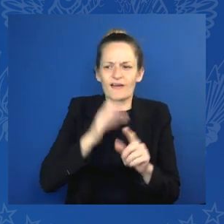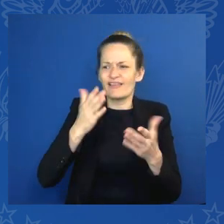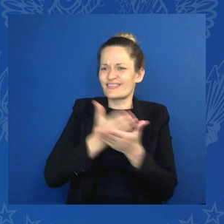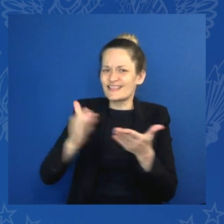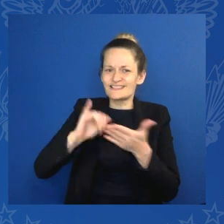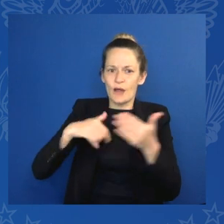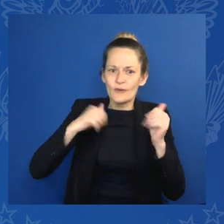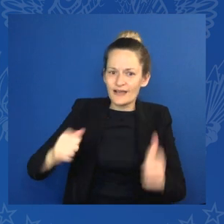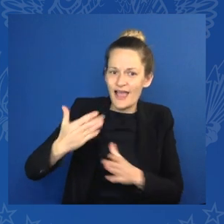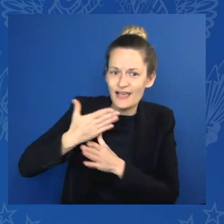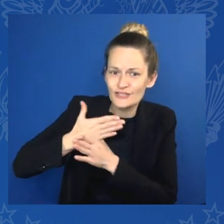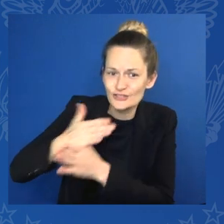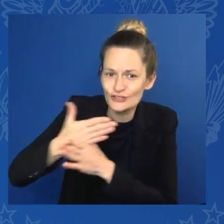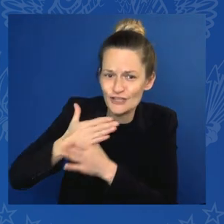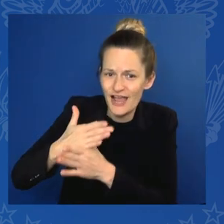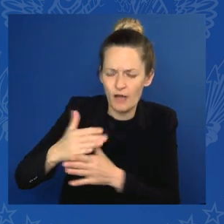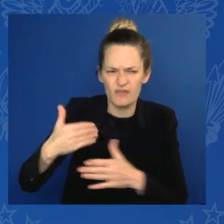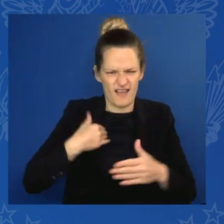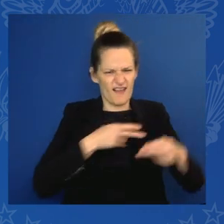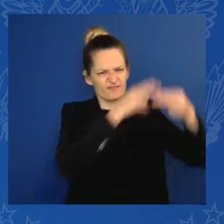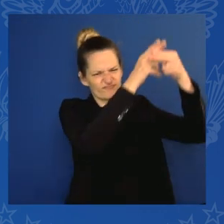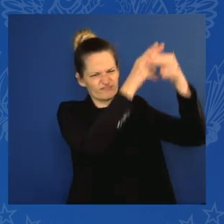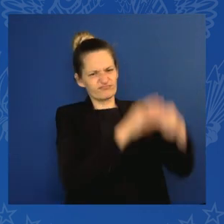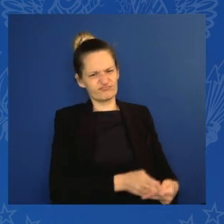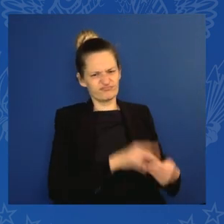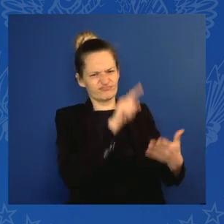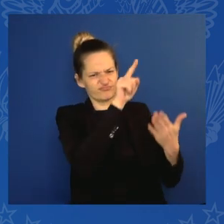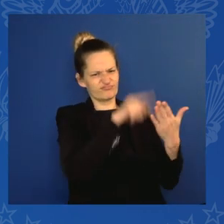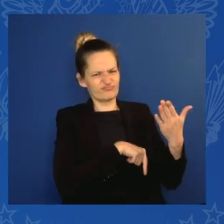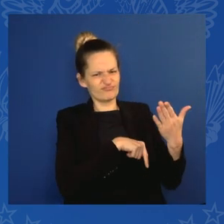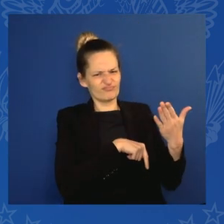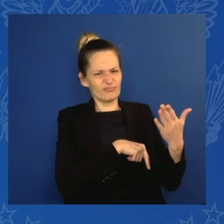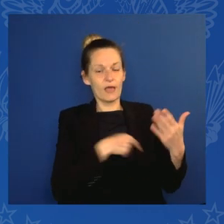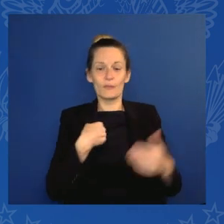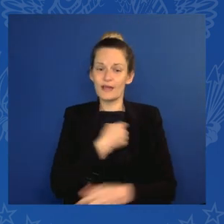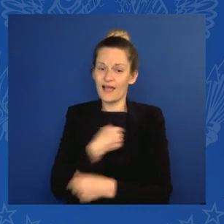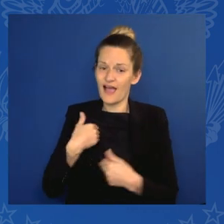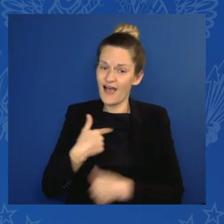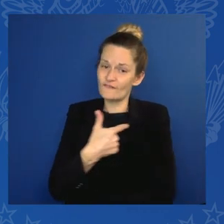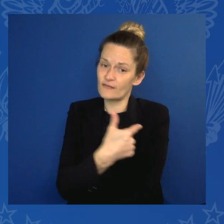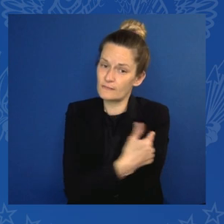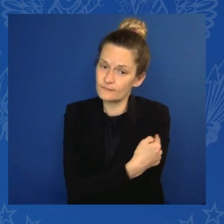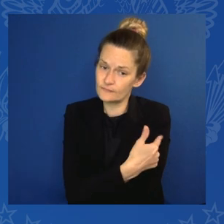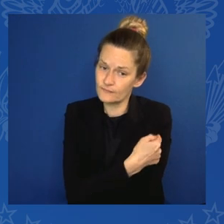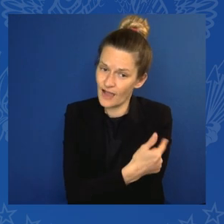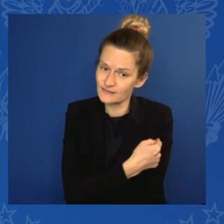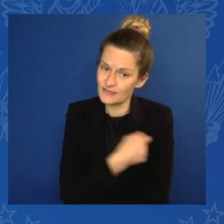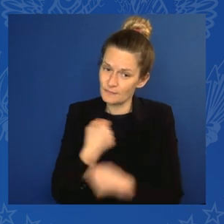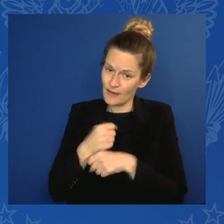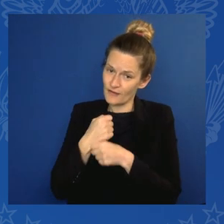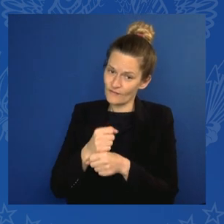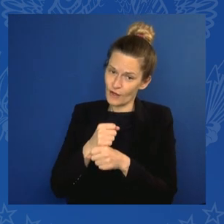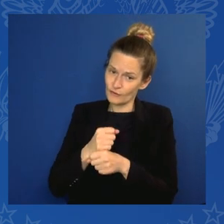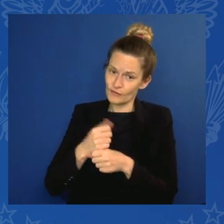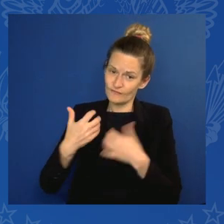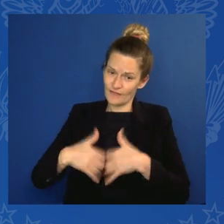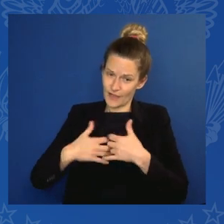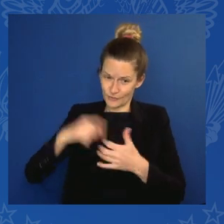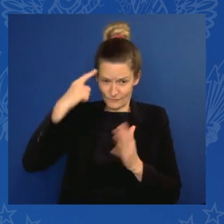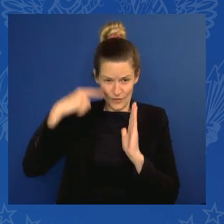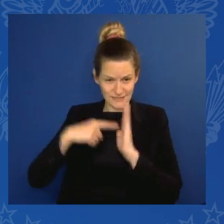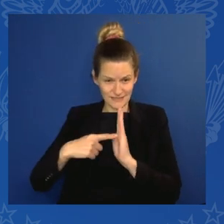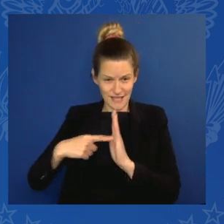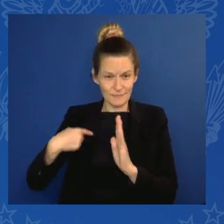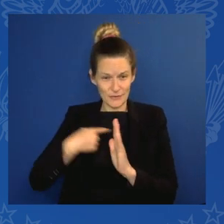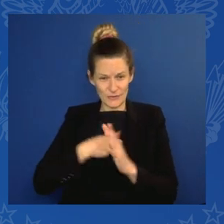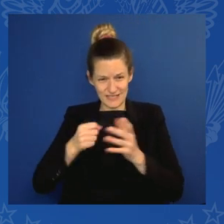The mRNA vaccine manufacturing plants, for example. We just extended this successful program to Latin